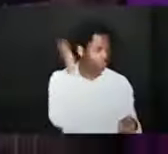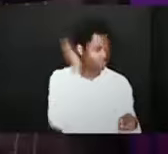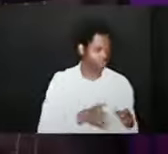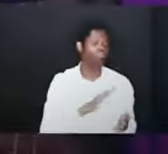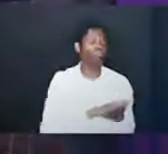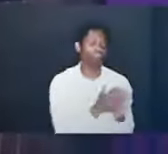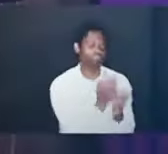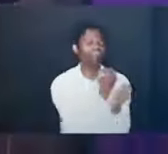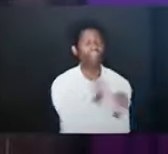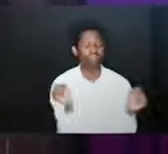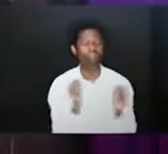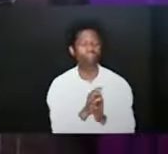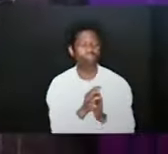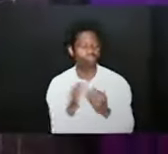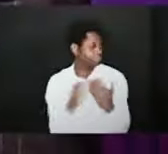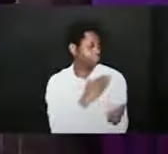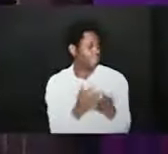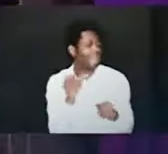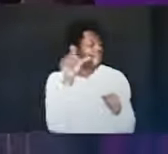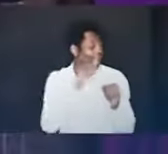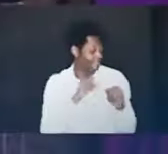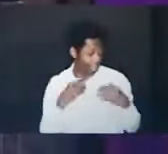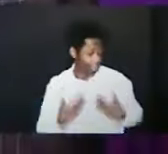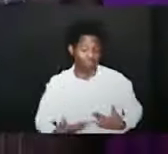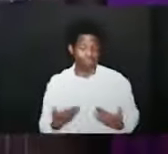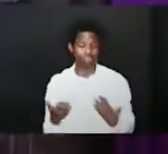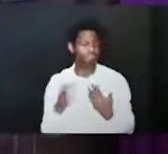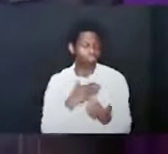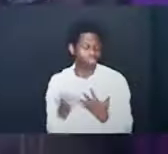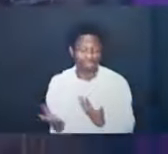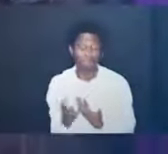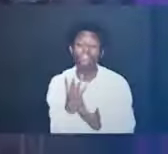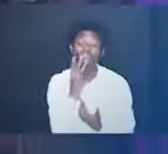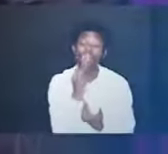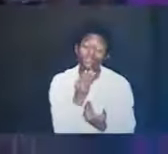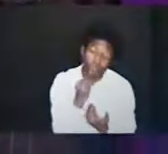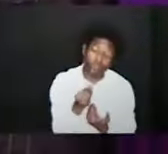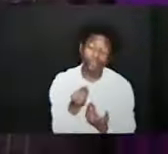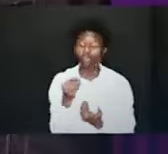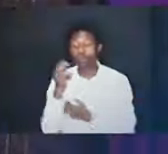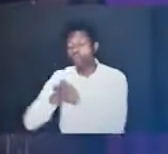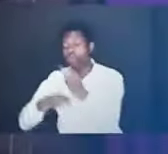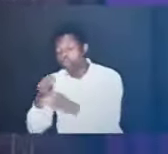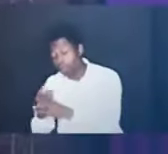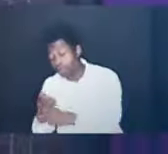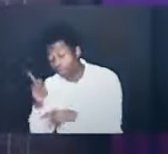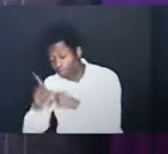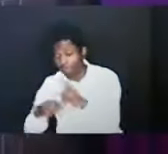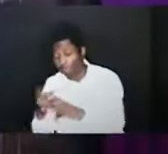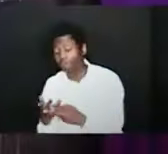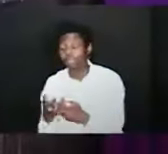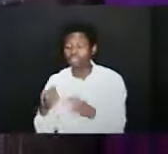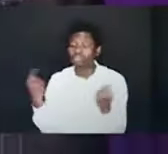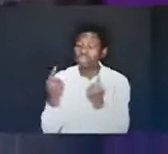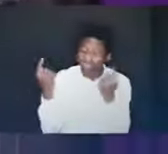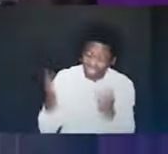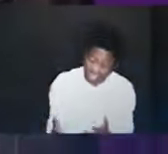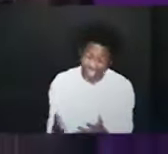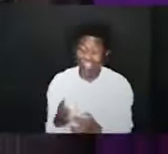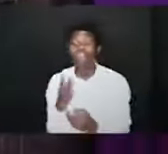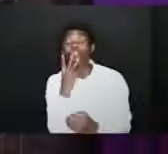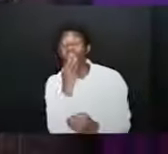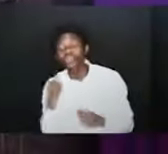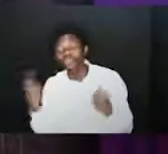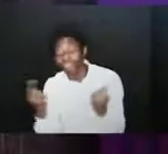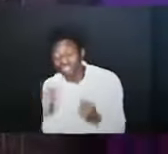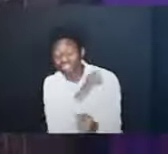everyone everyone jew gentile if you call upon